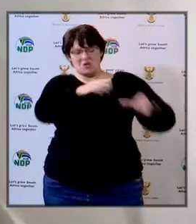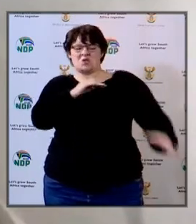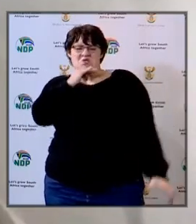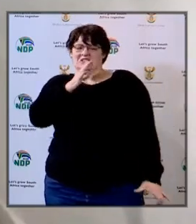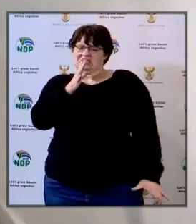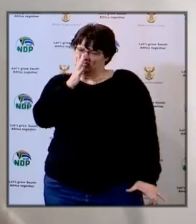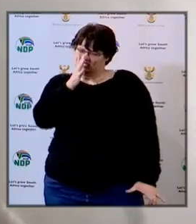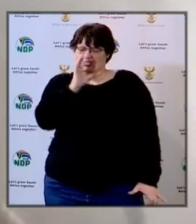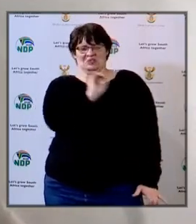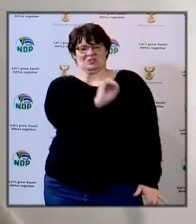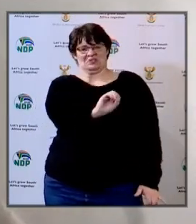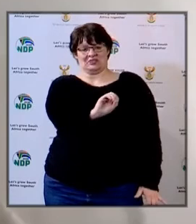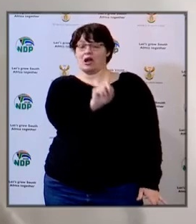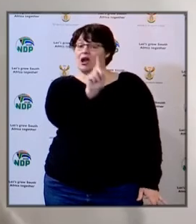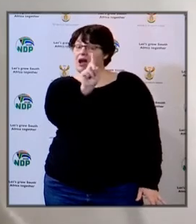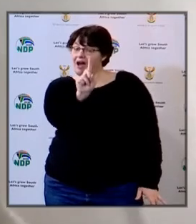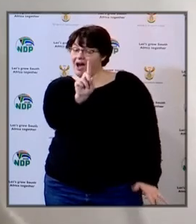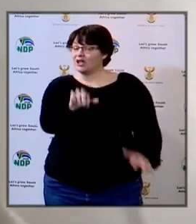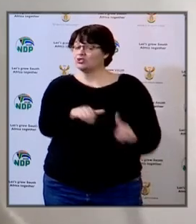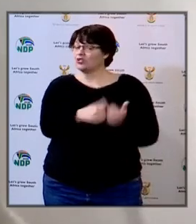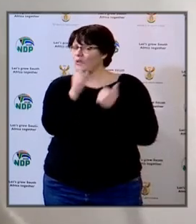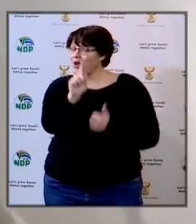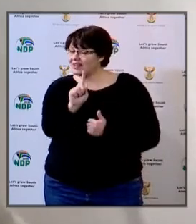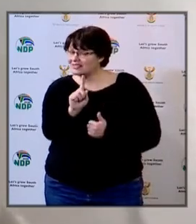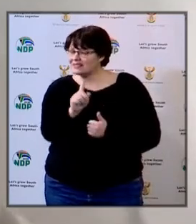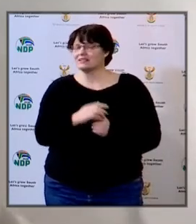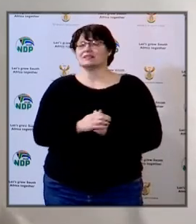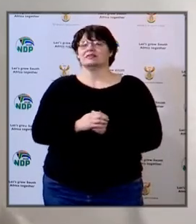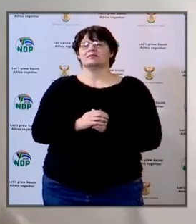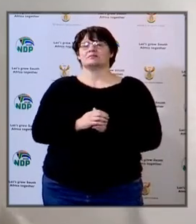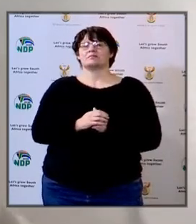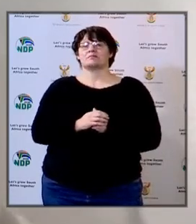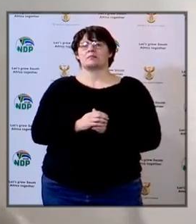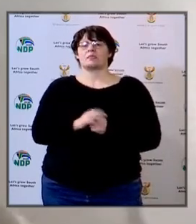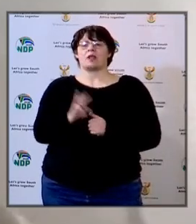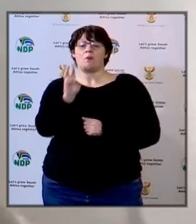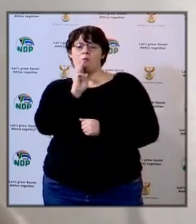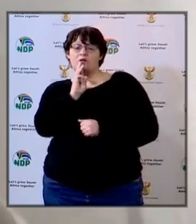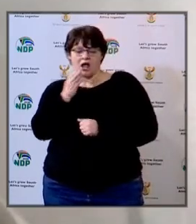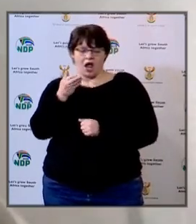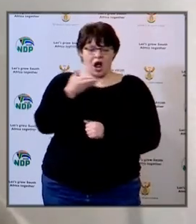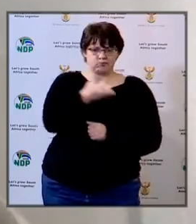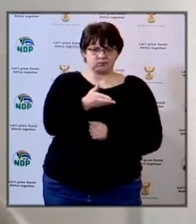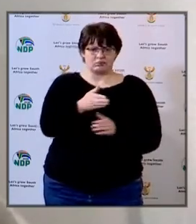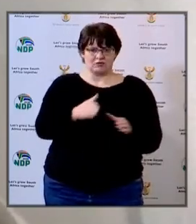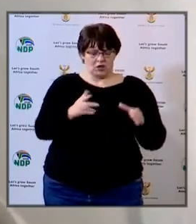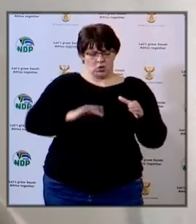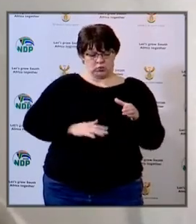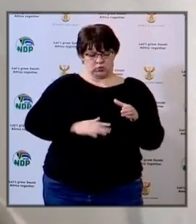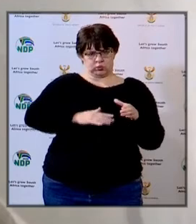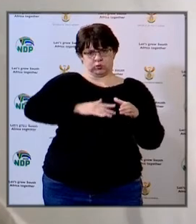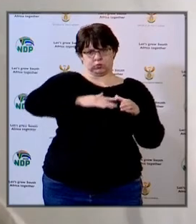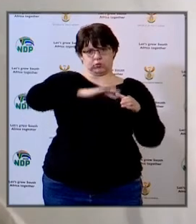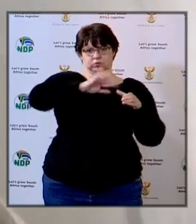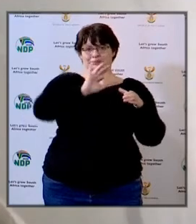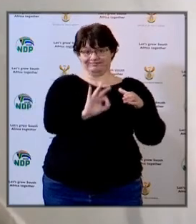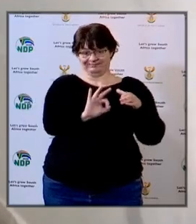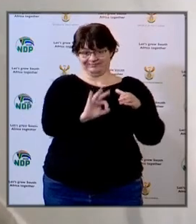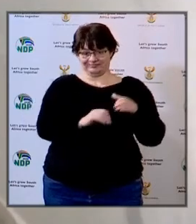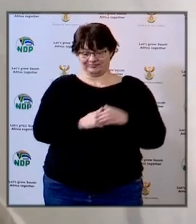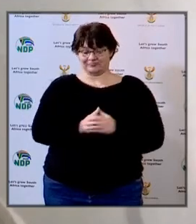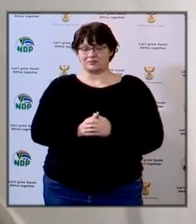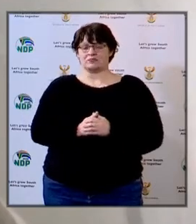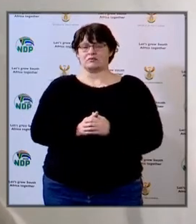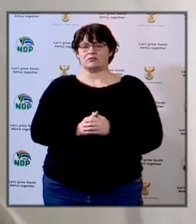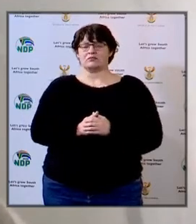and I think that the only challenge there and there is just to make sure that the water is filled we